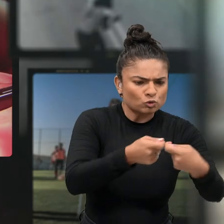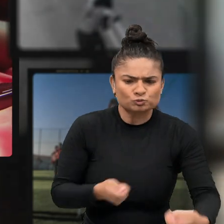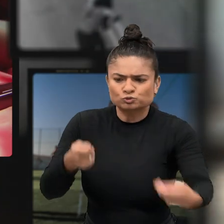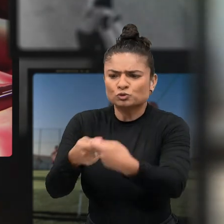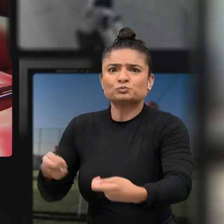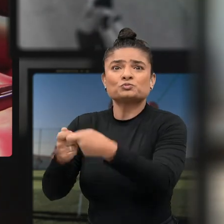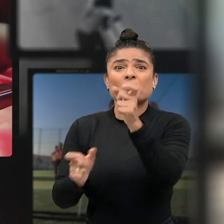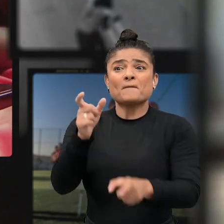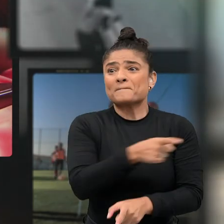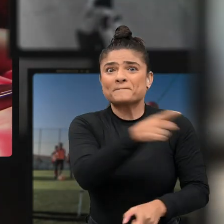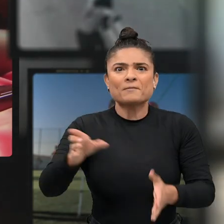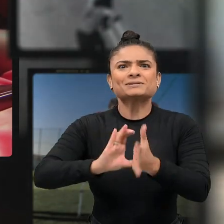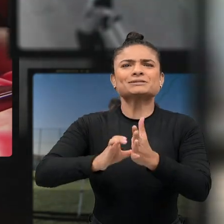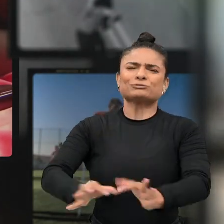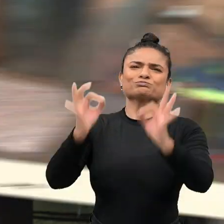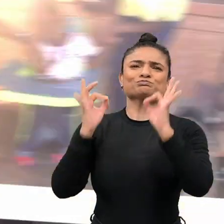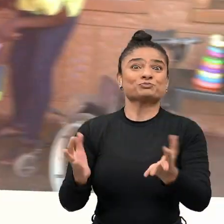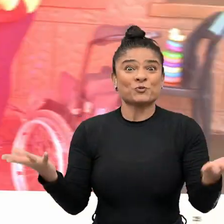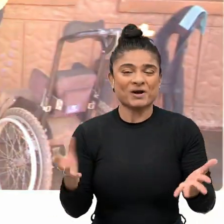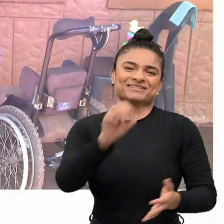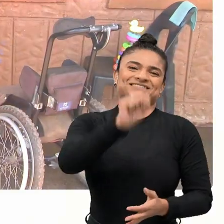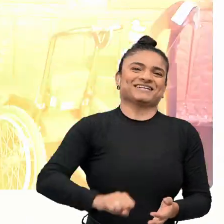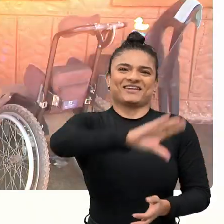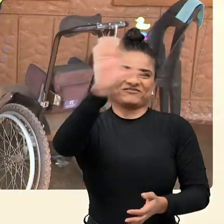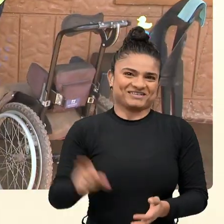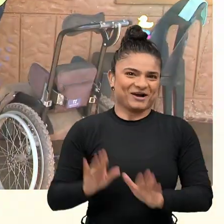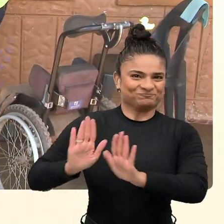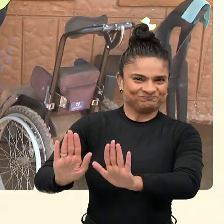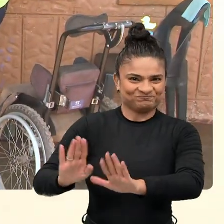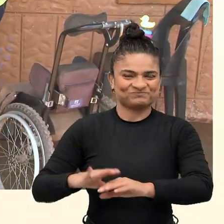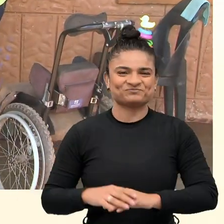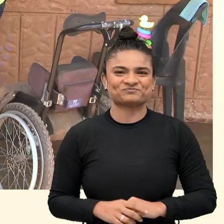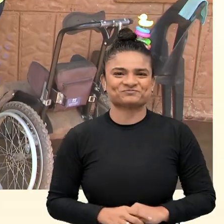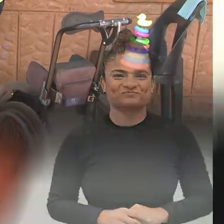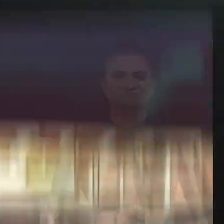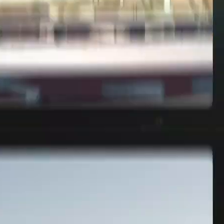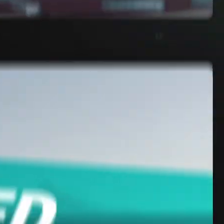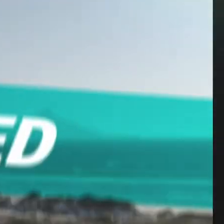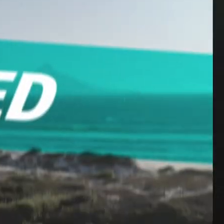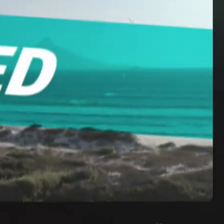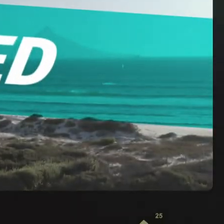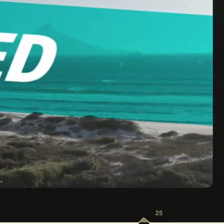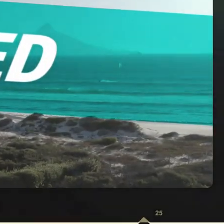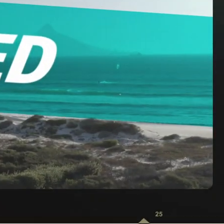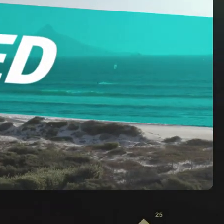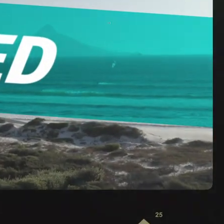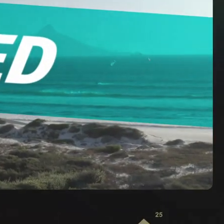contributions persons with disabilities can and must make to building a disability-inclusive Muzanzi.